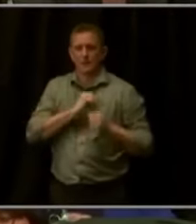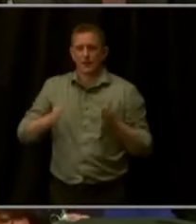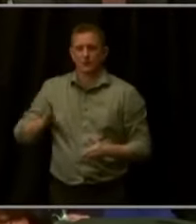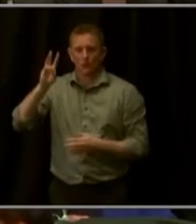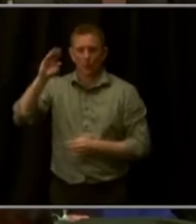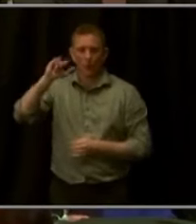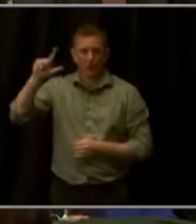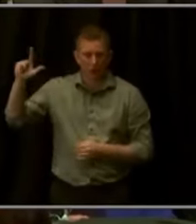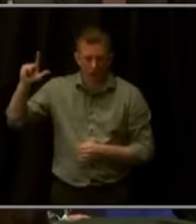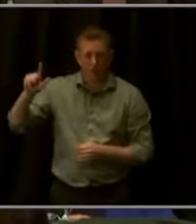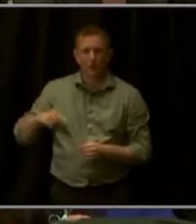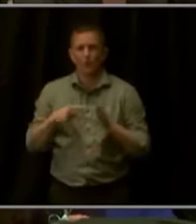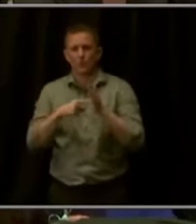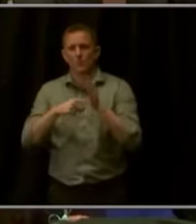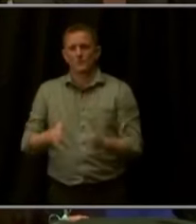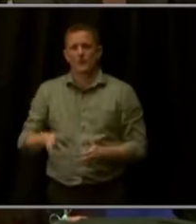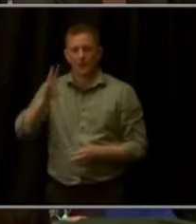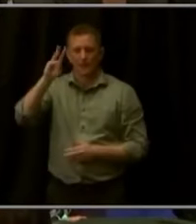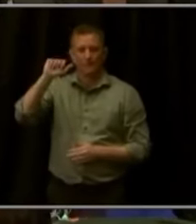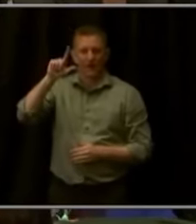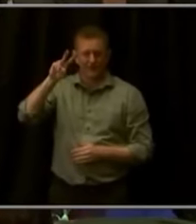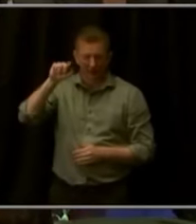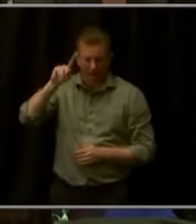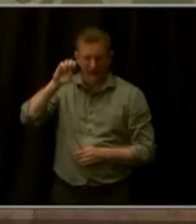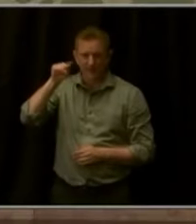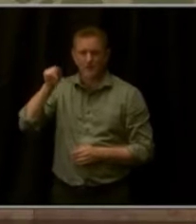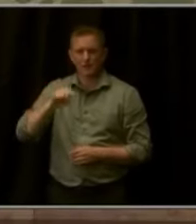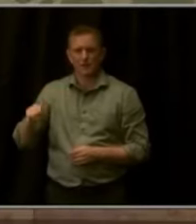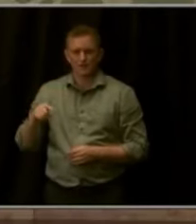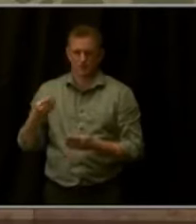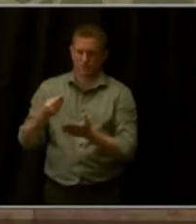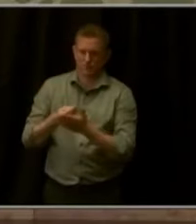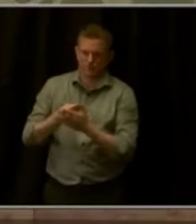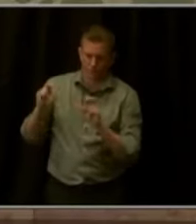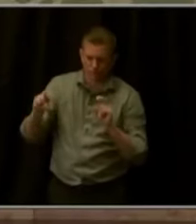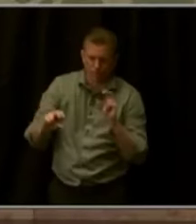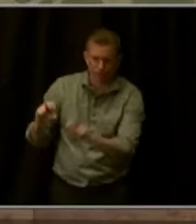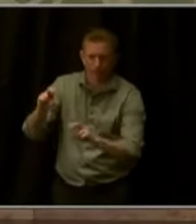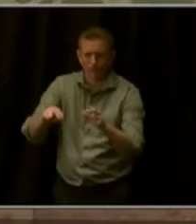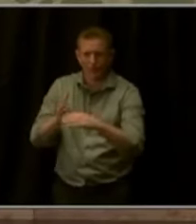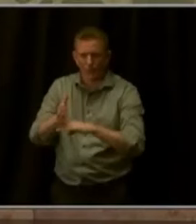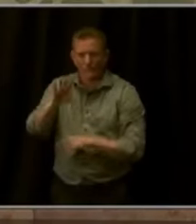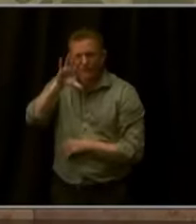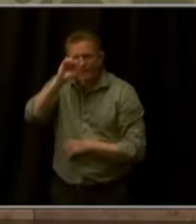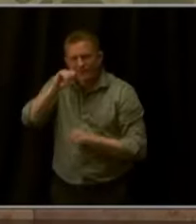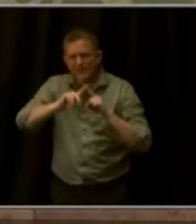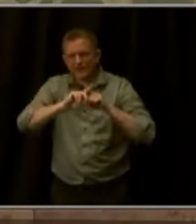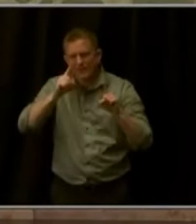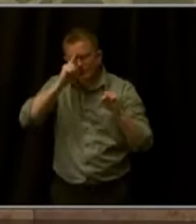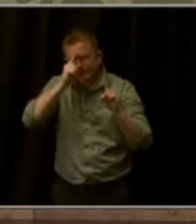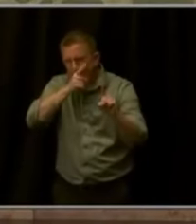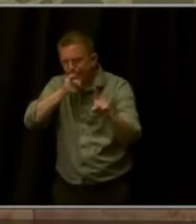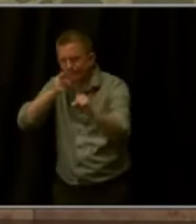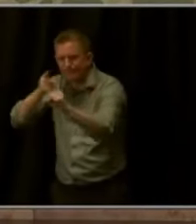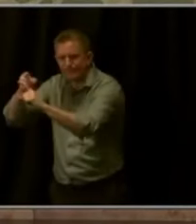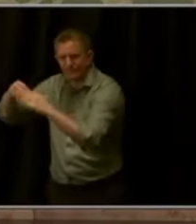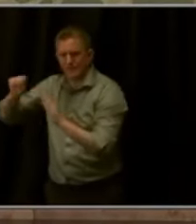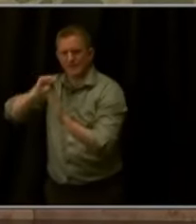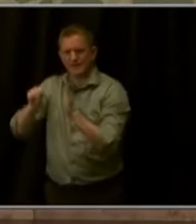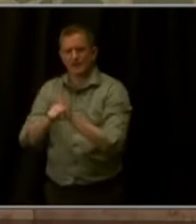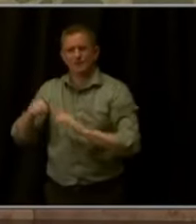Valdez, we funded more than 50 initiatives throughout the state to use evidence-based strategies to make our community safer,